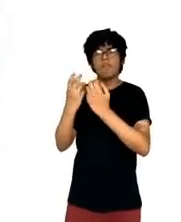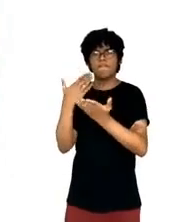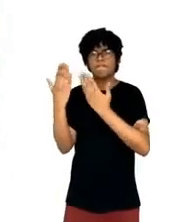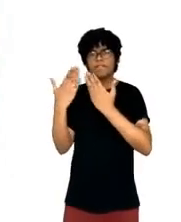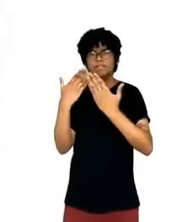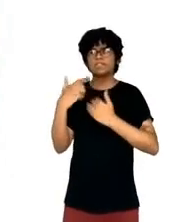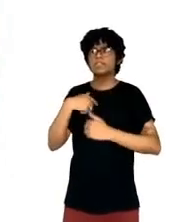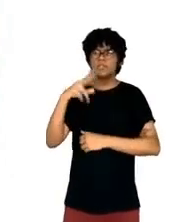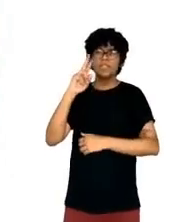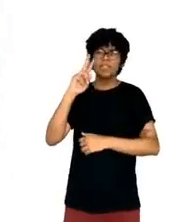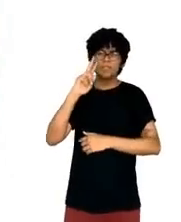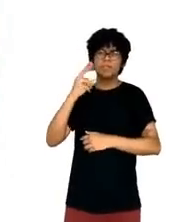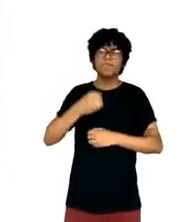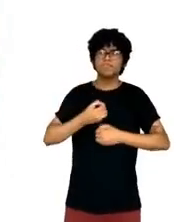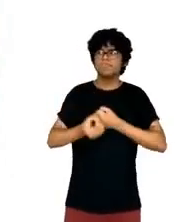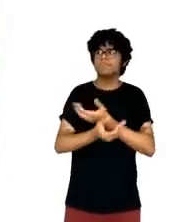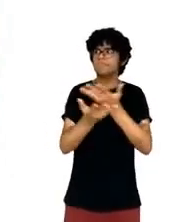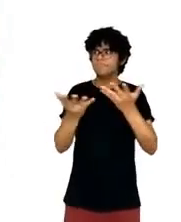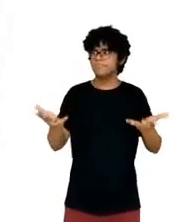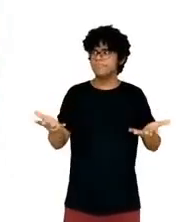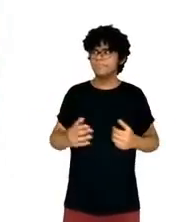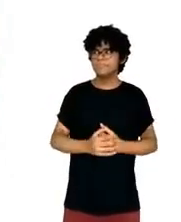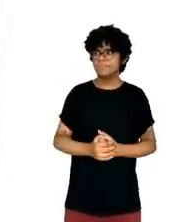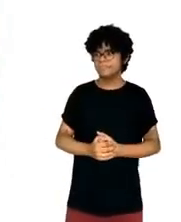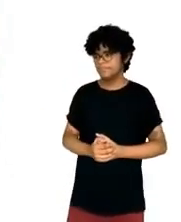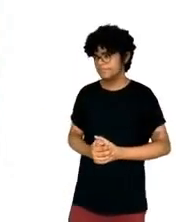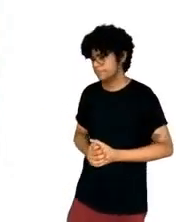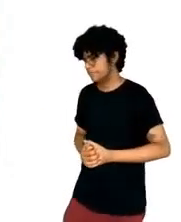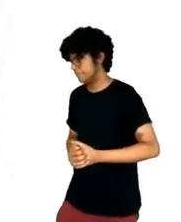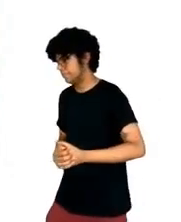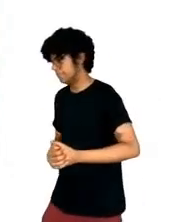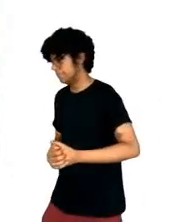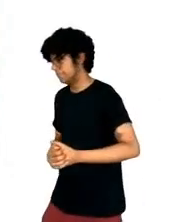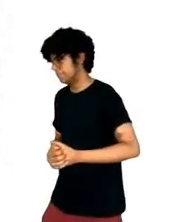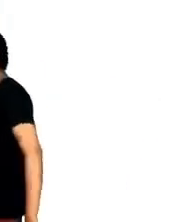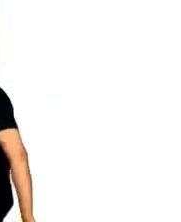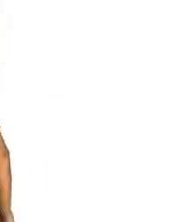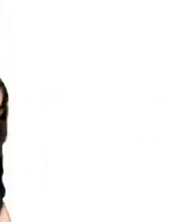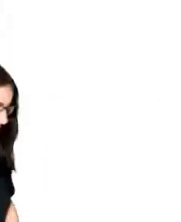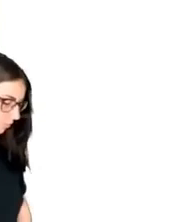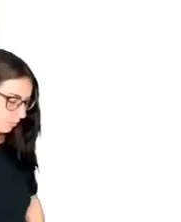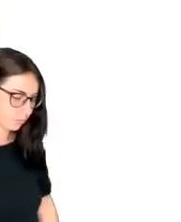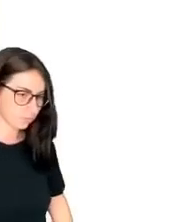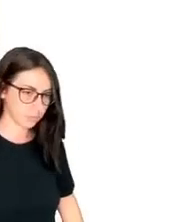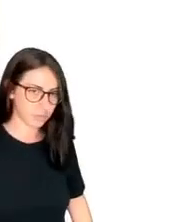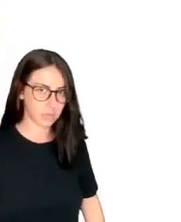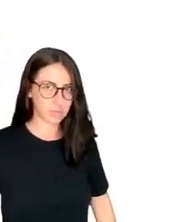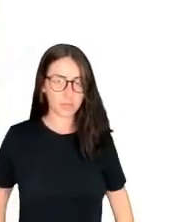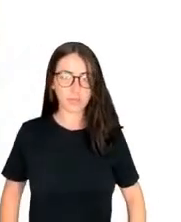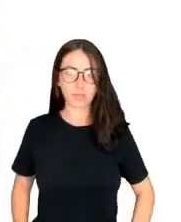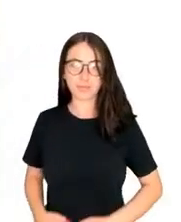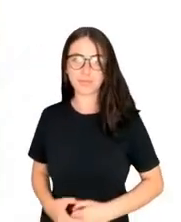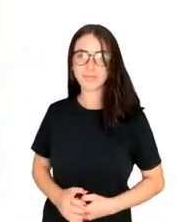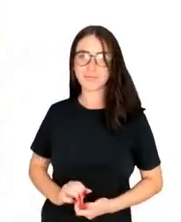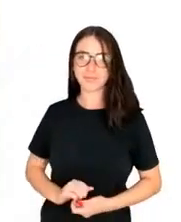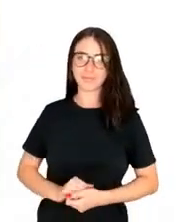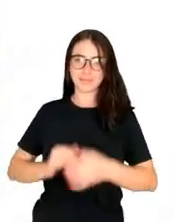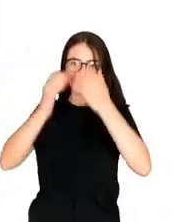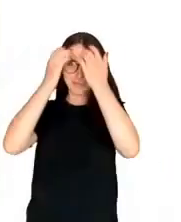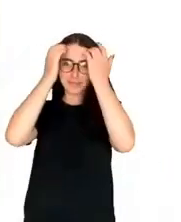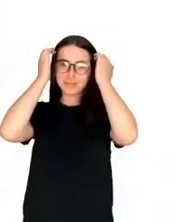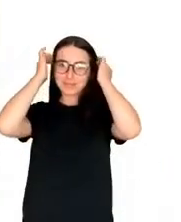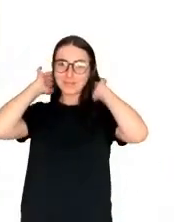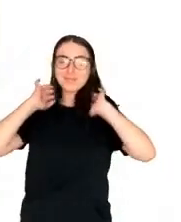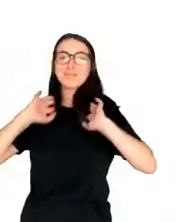the advantage of always being a false positive. People didn't ask for the ad and they don't really want it. So any minor